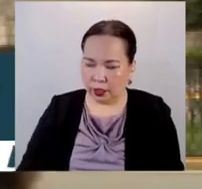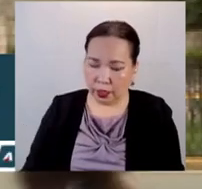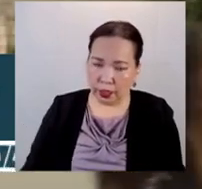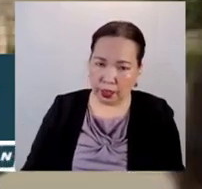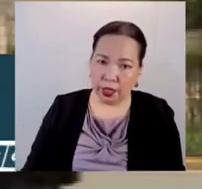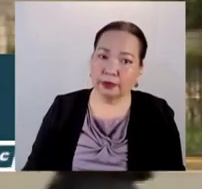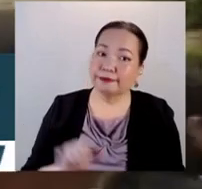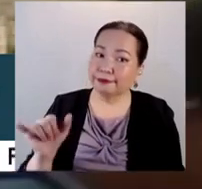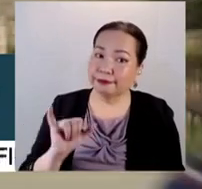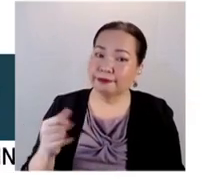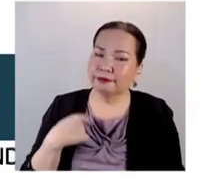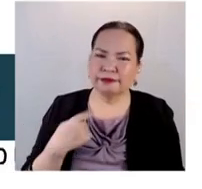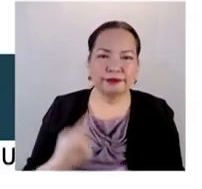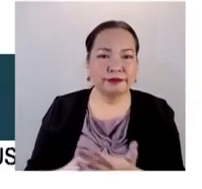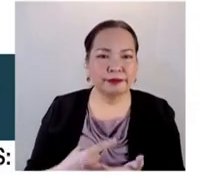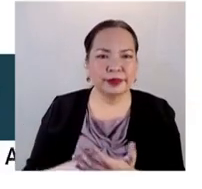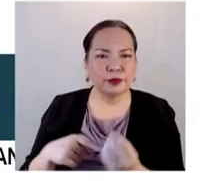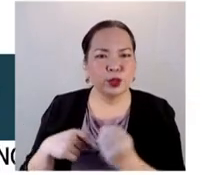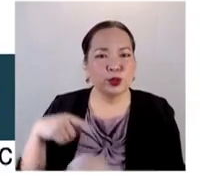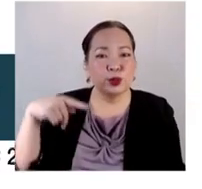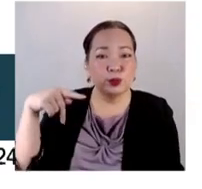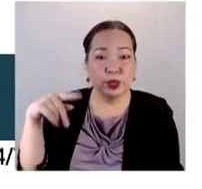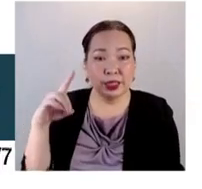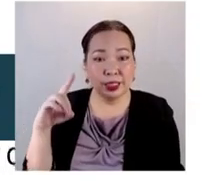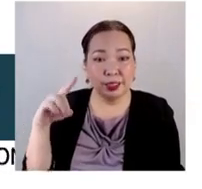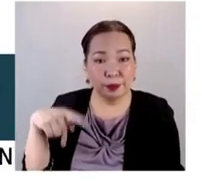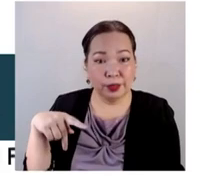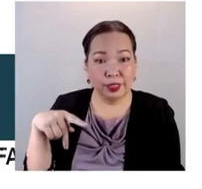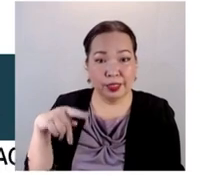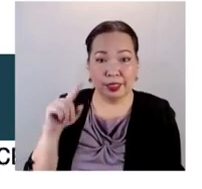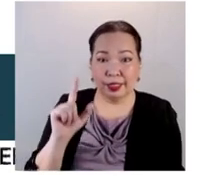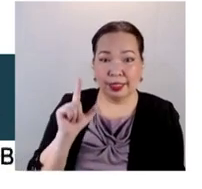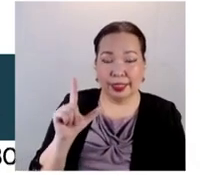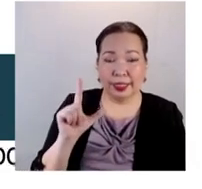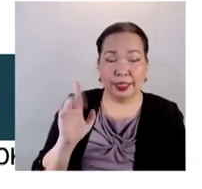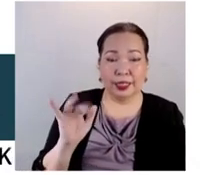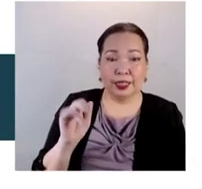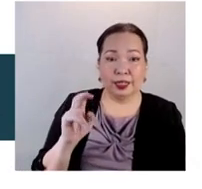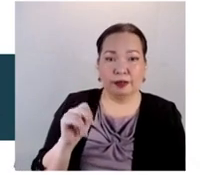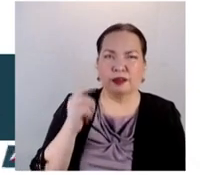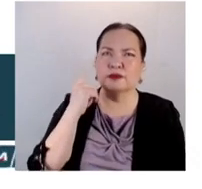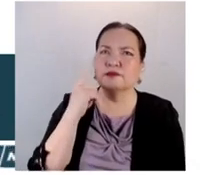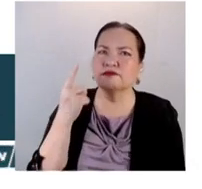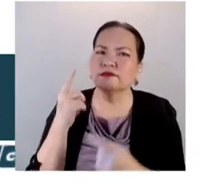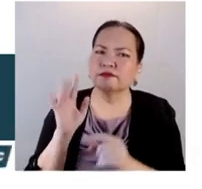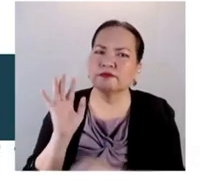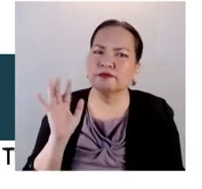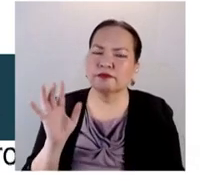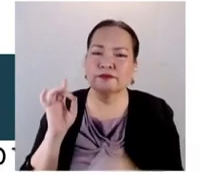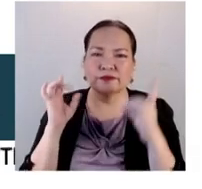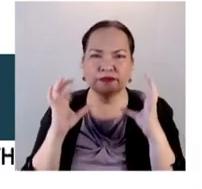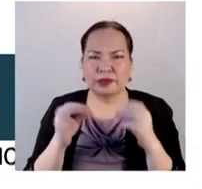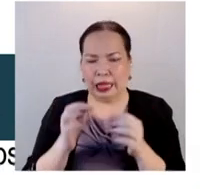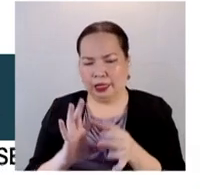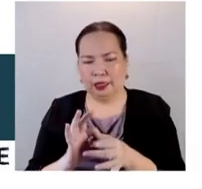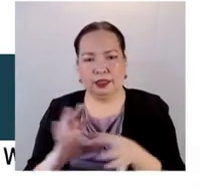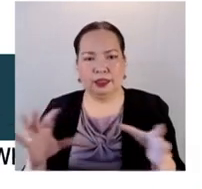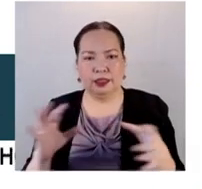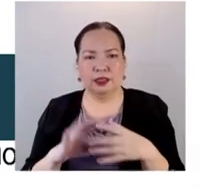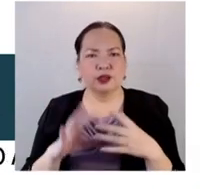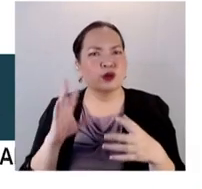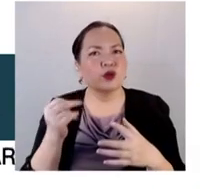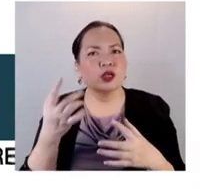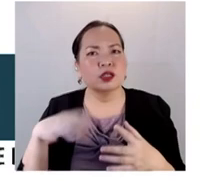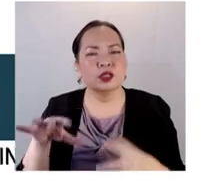talk now about PDP-Laban. We know about the division-level decision. When is the UNBAC expected